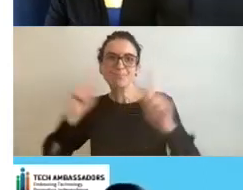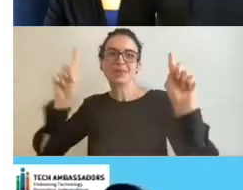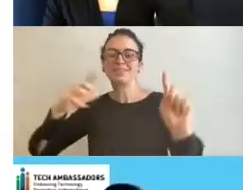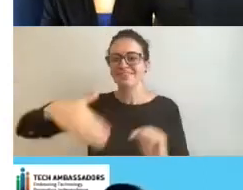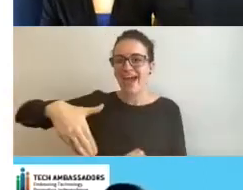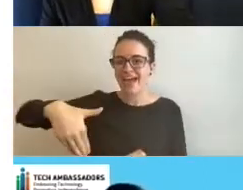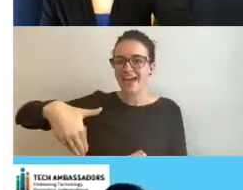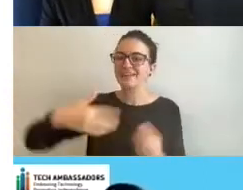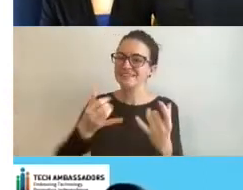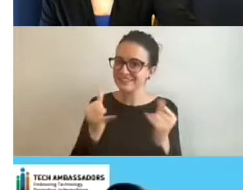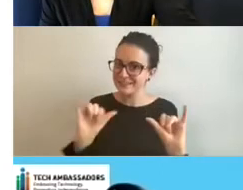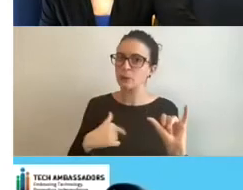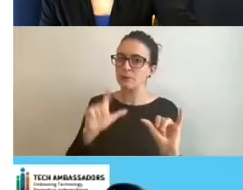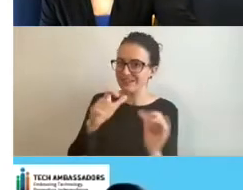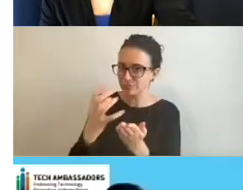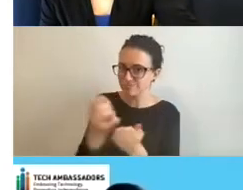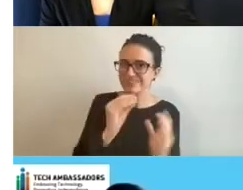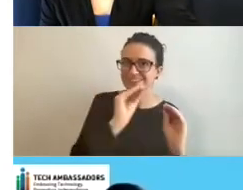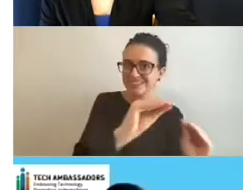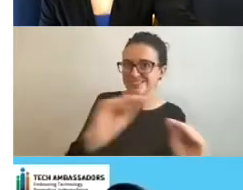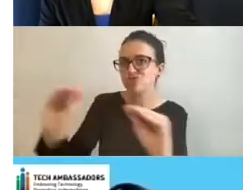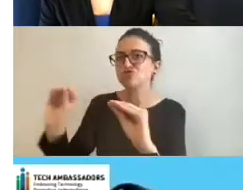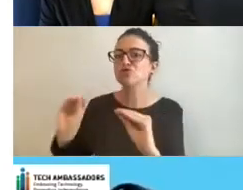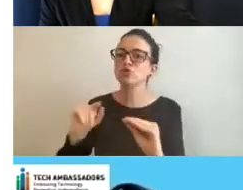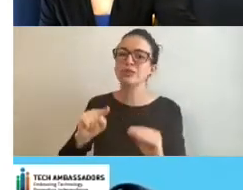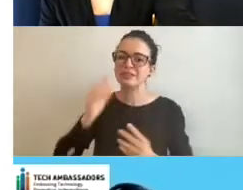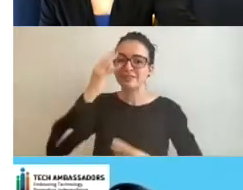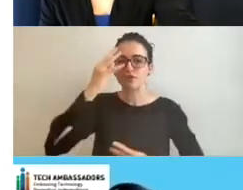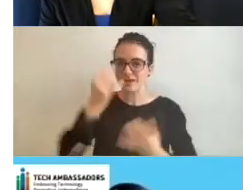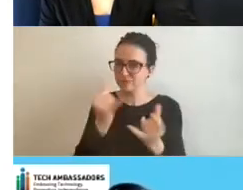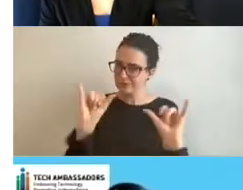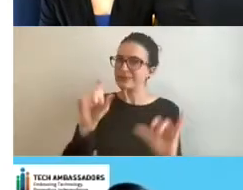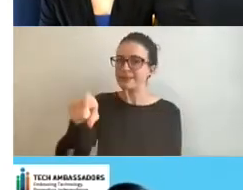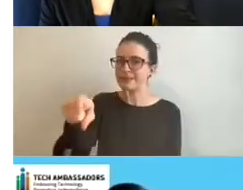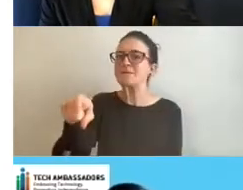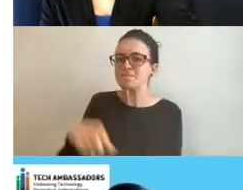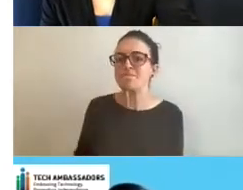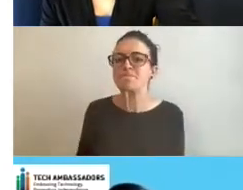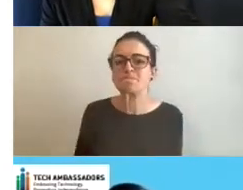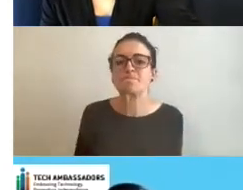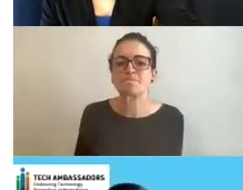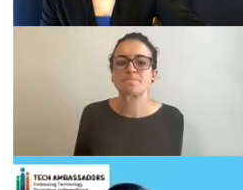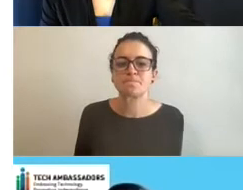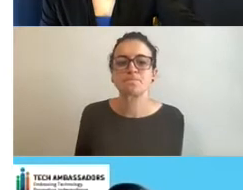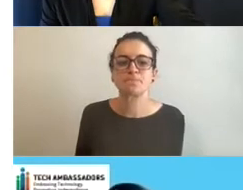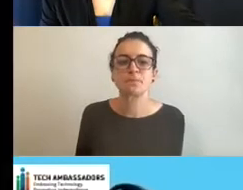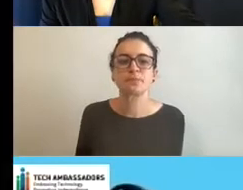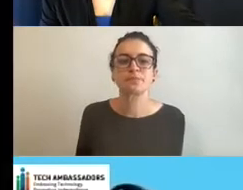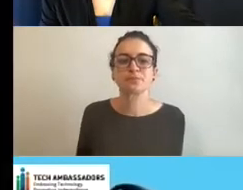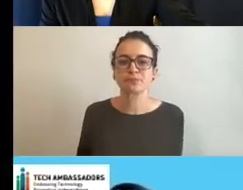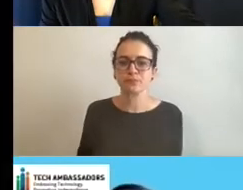information that, uh, the type of information we've been presenting. All right. So